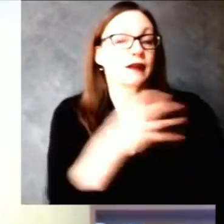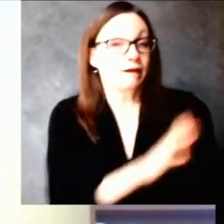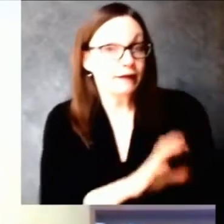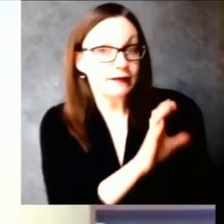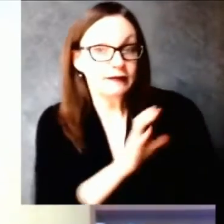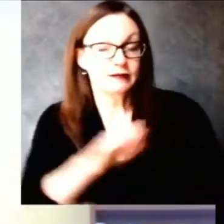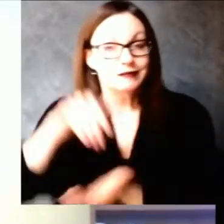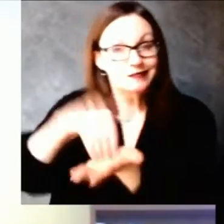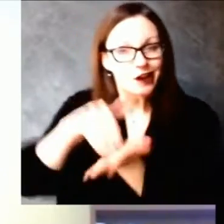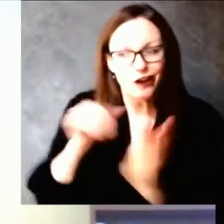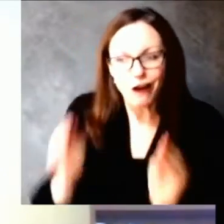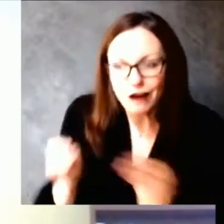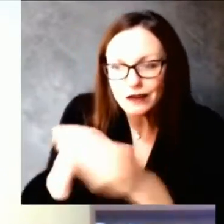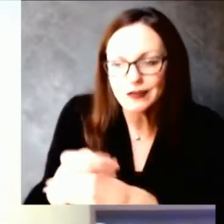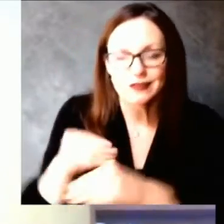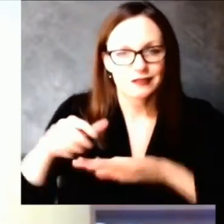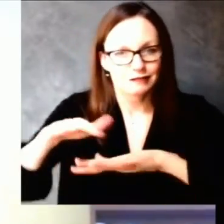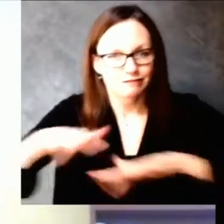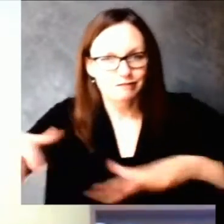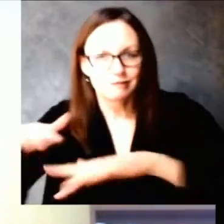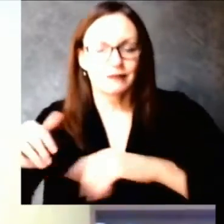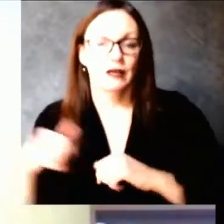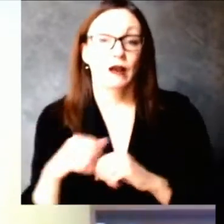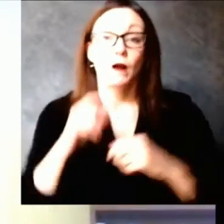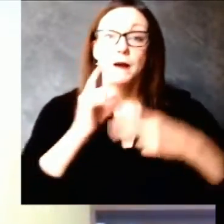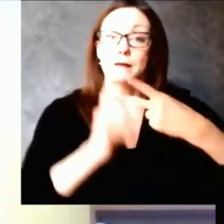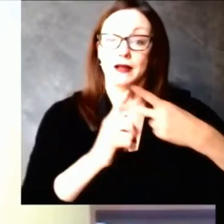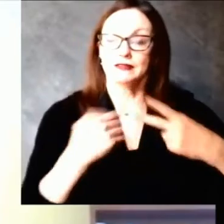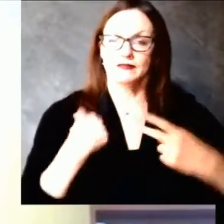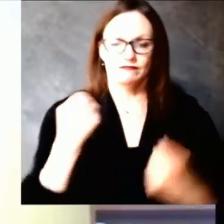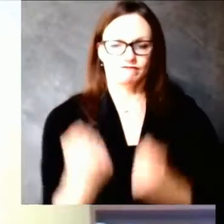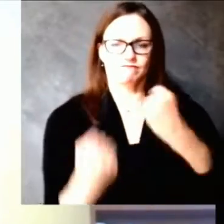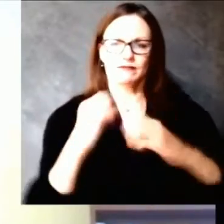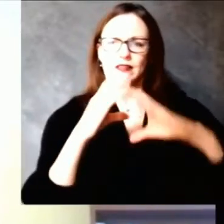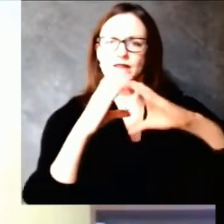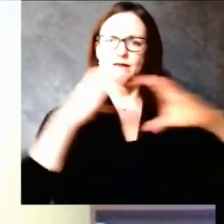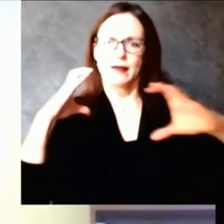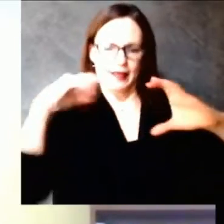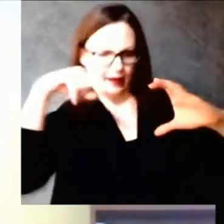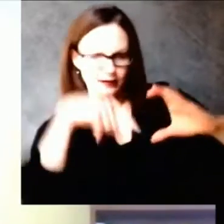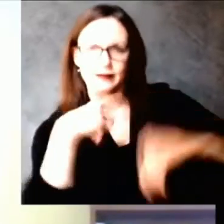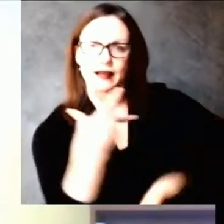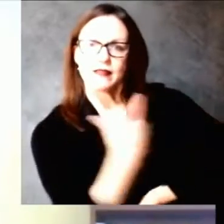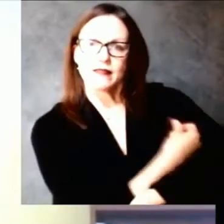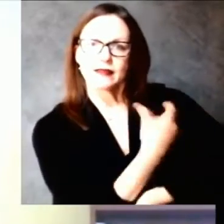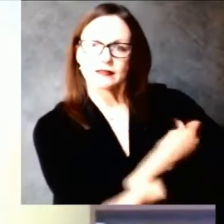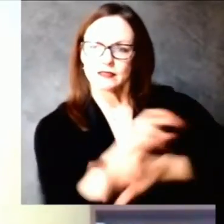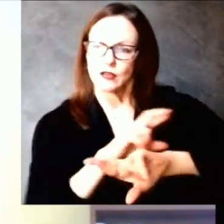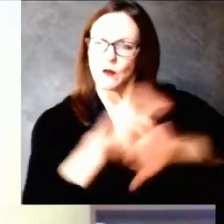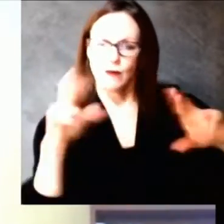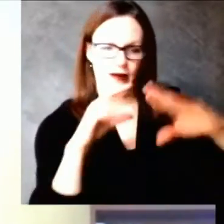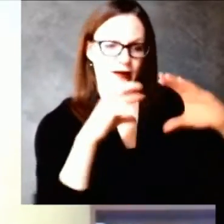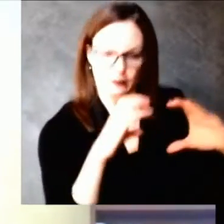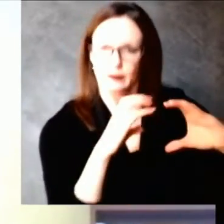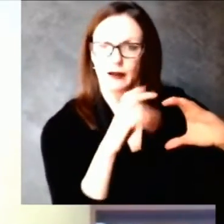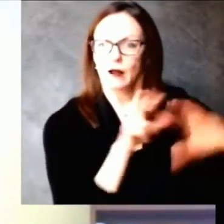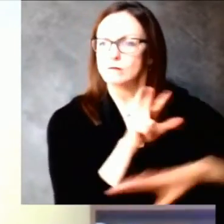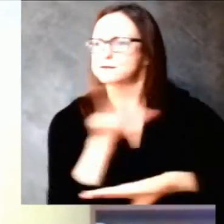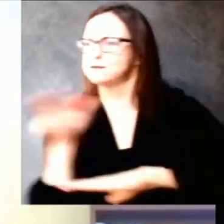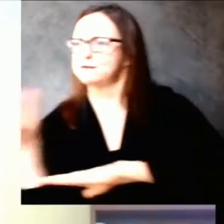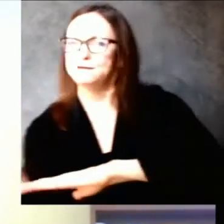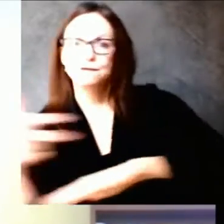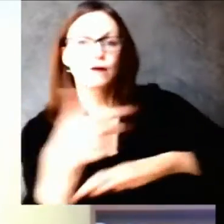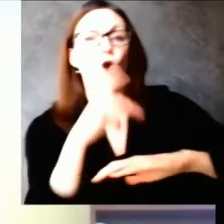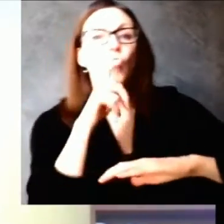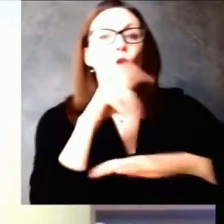vaccine distribution and uptake, and even more work to do to achieve equitable health outcomes beyond